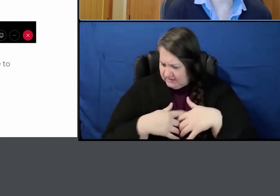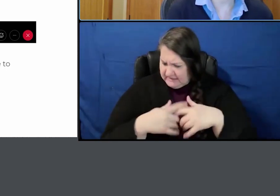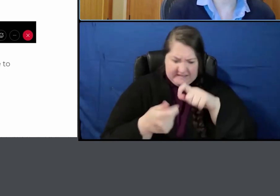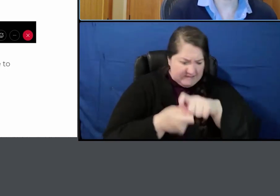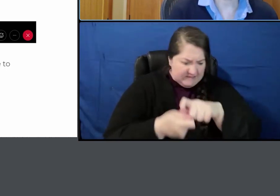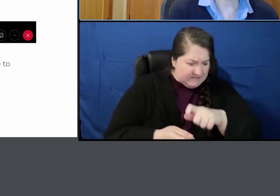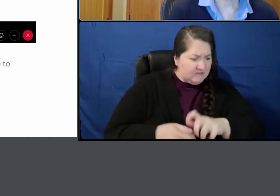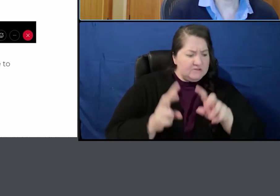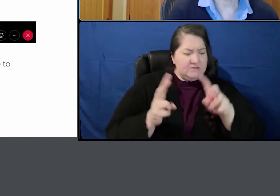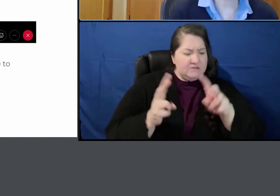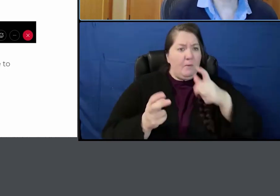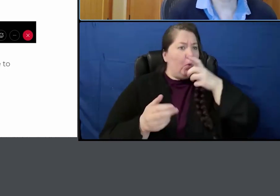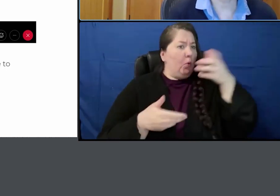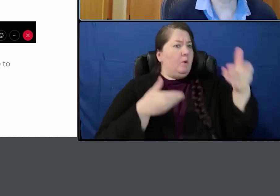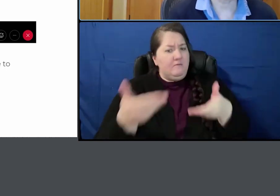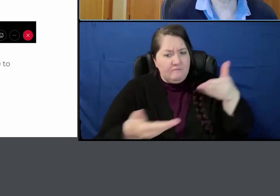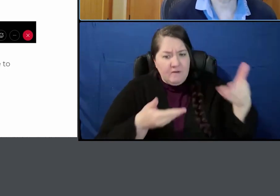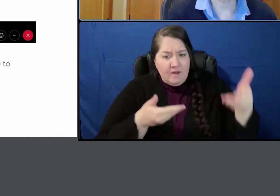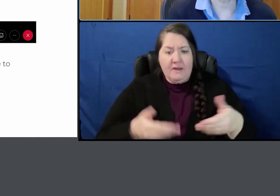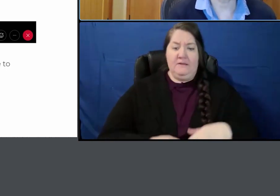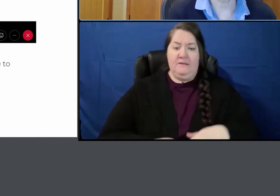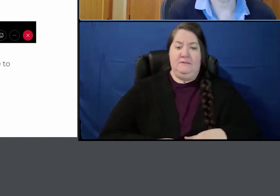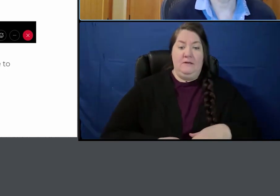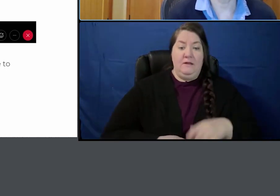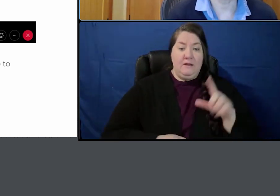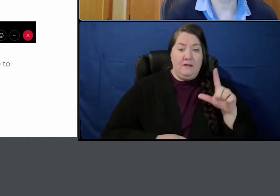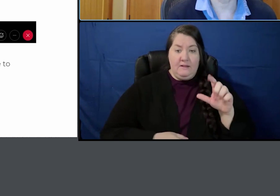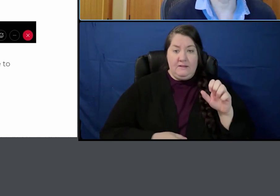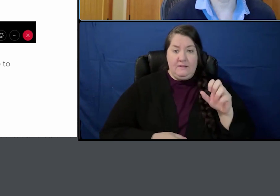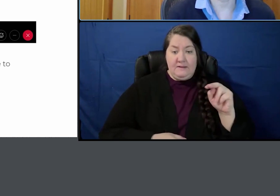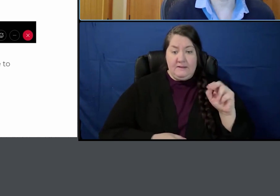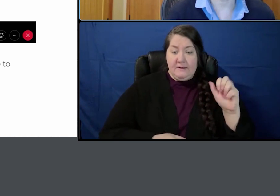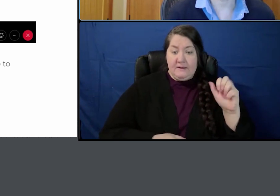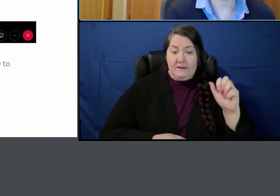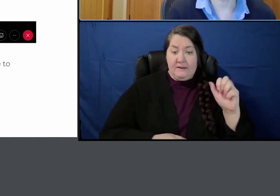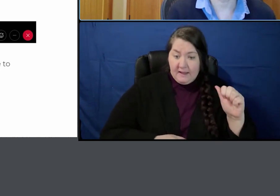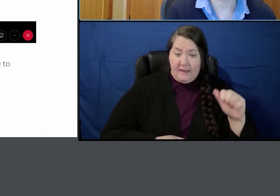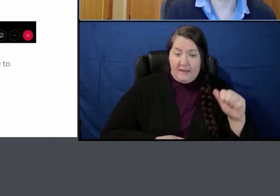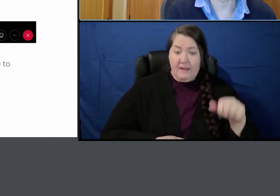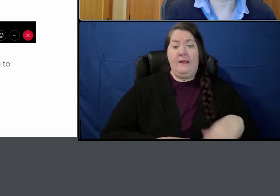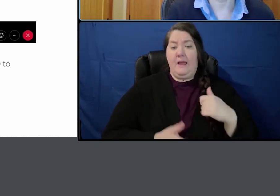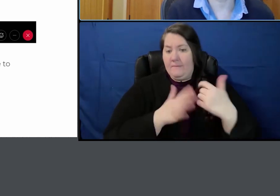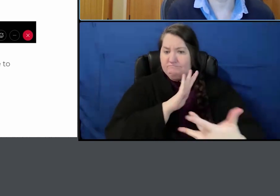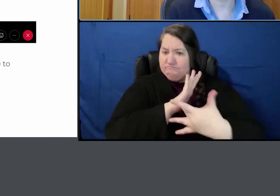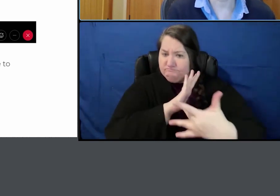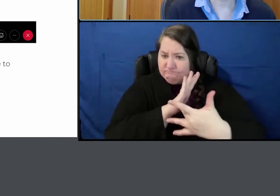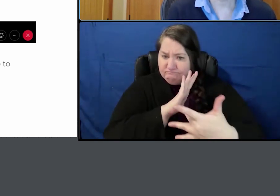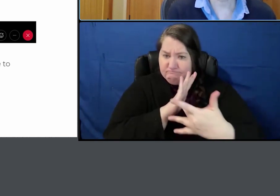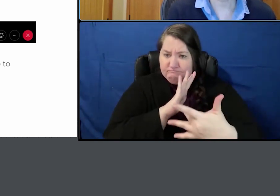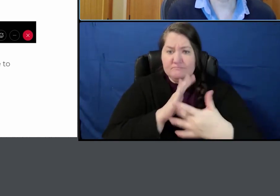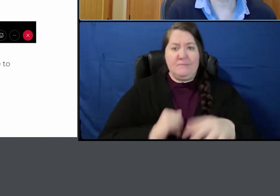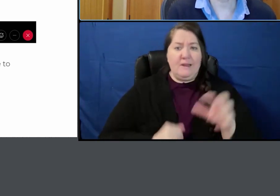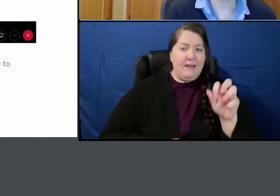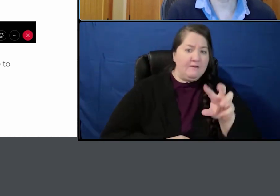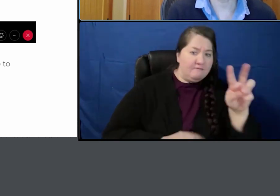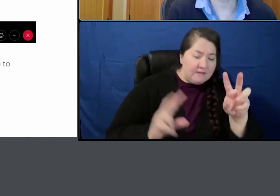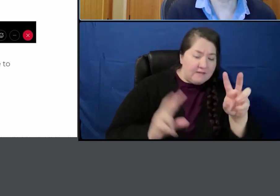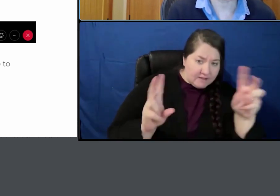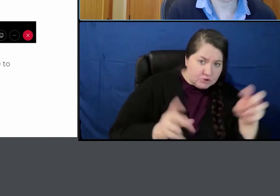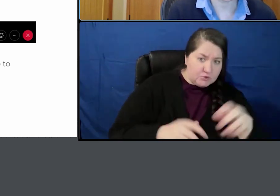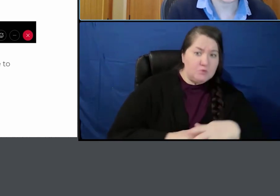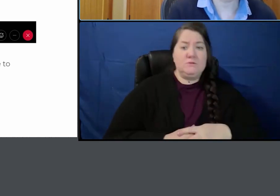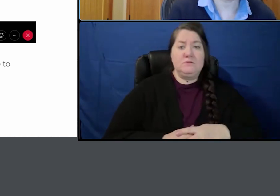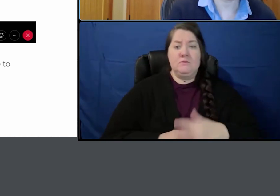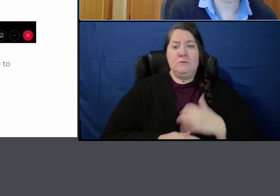and who to invite. Linnea is helping us with all of the technical and AV issues. We